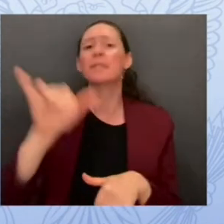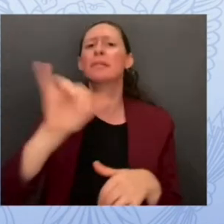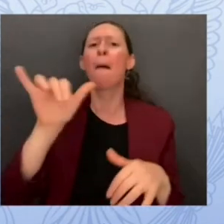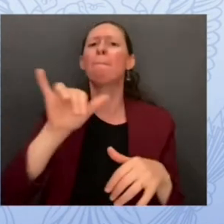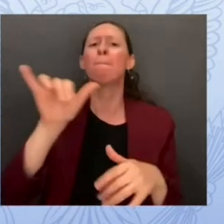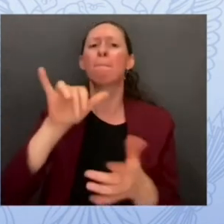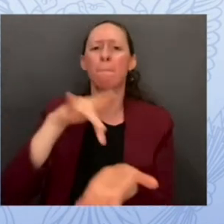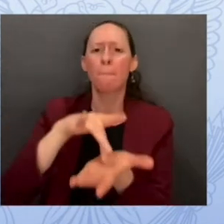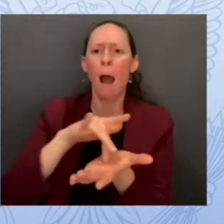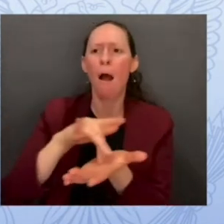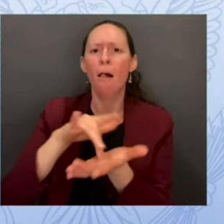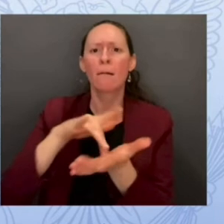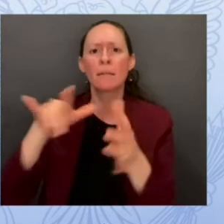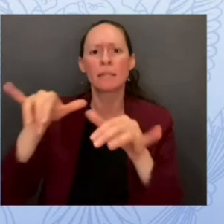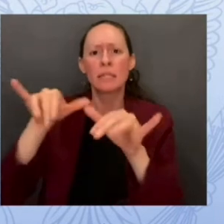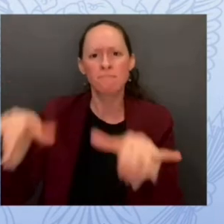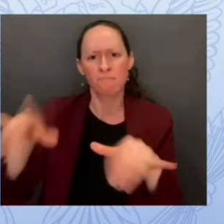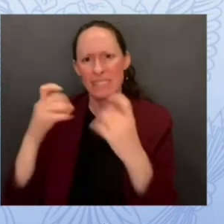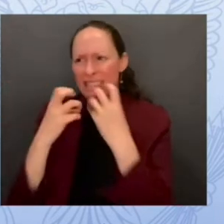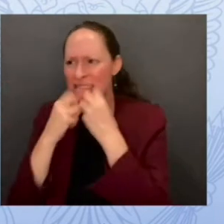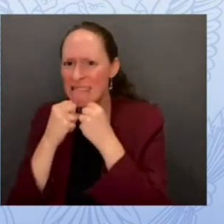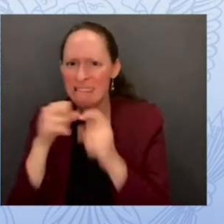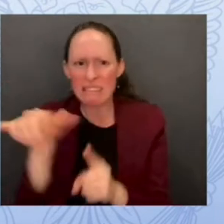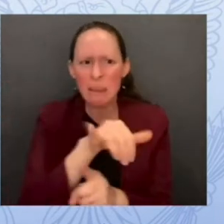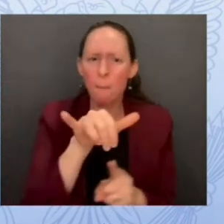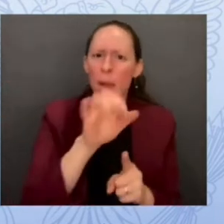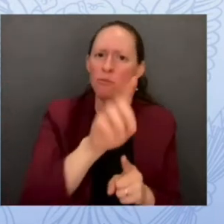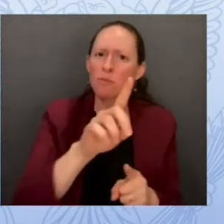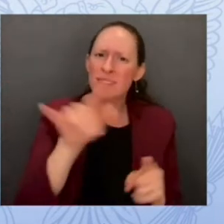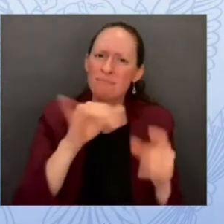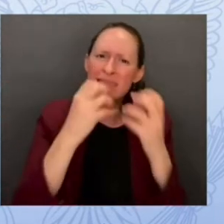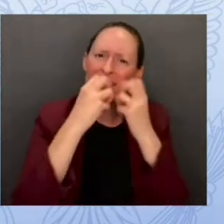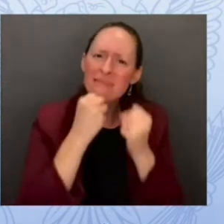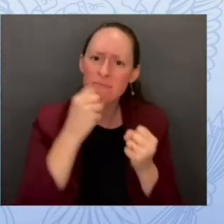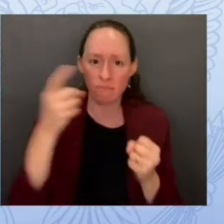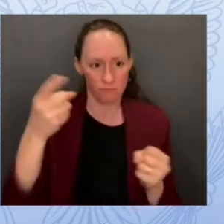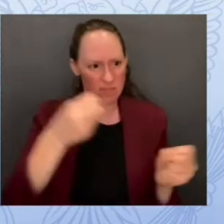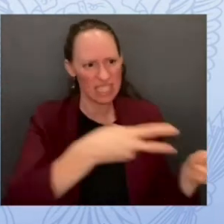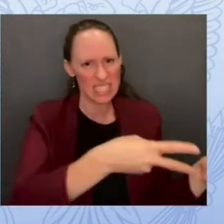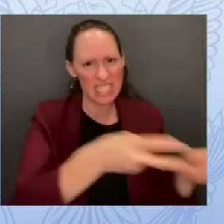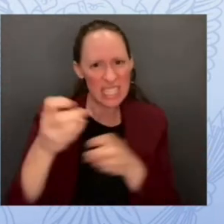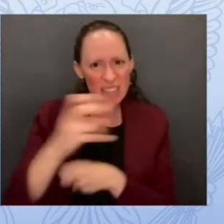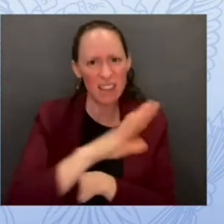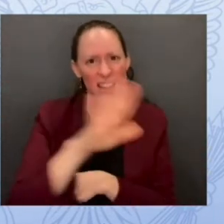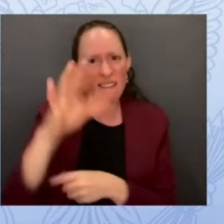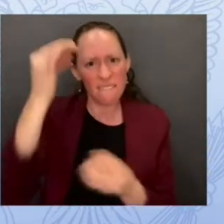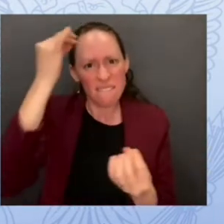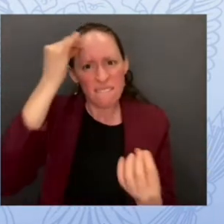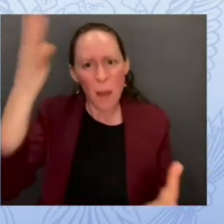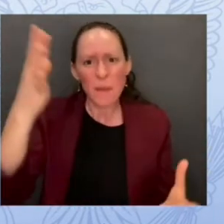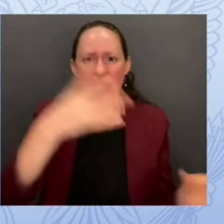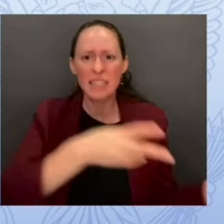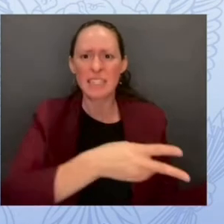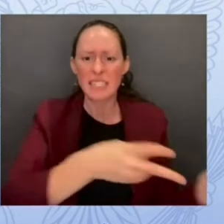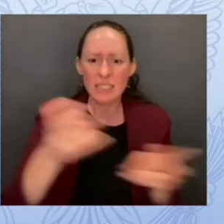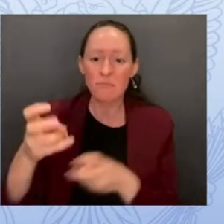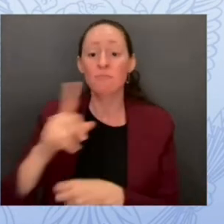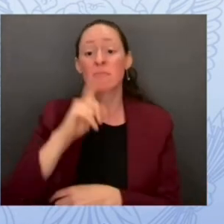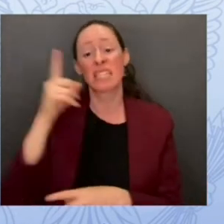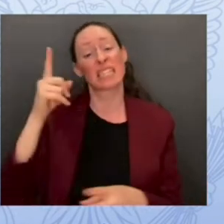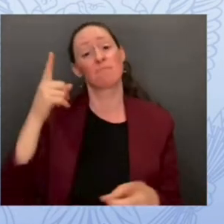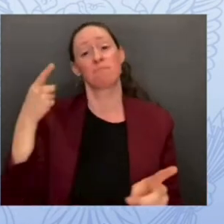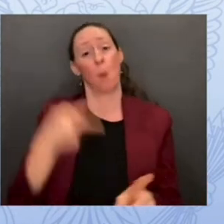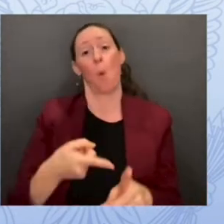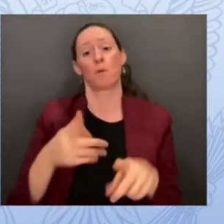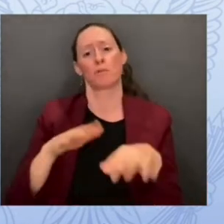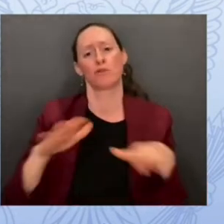attacks and other threats. Children deserve the ability to learn and grow in a secure setting, and